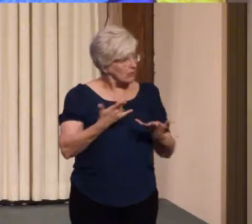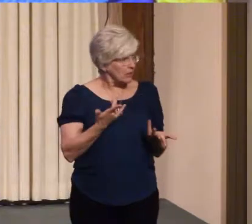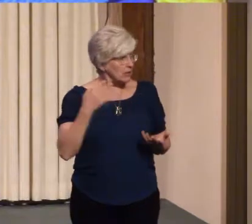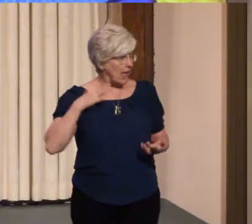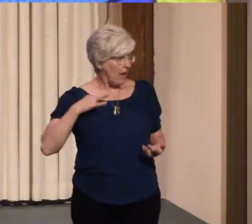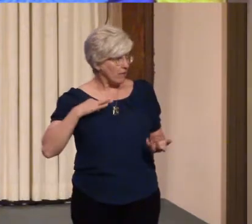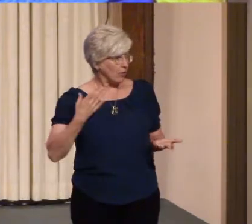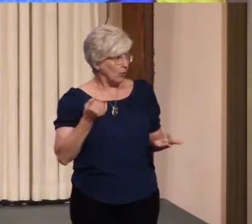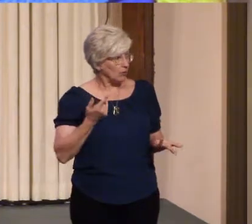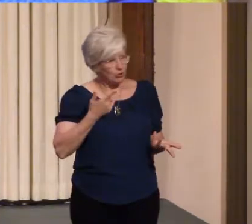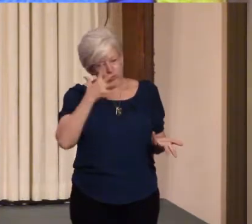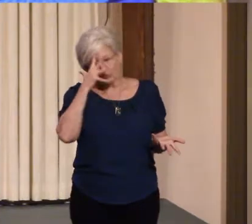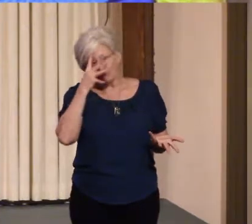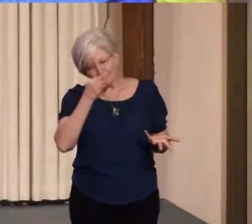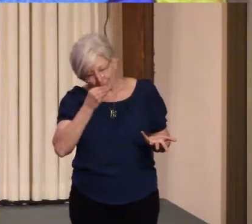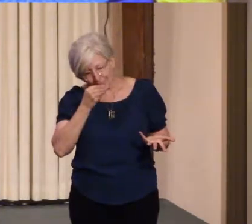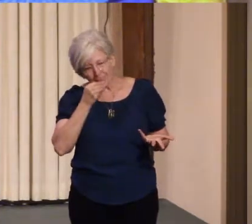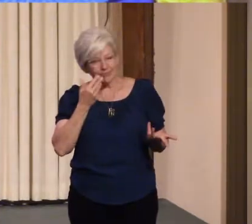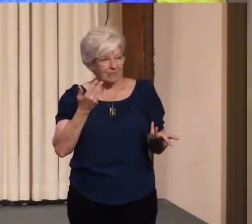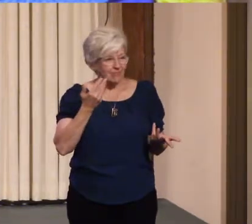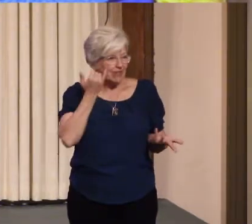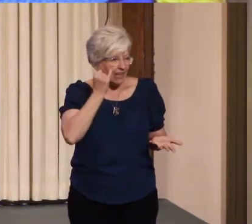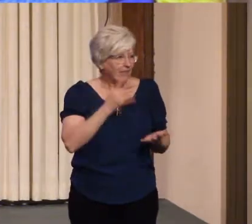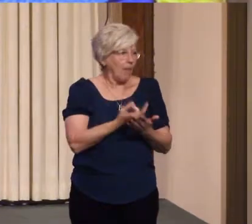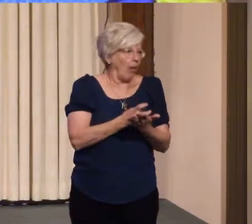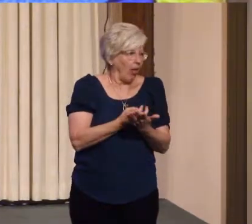if I need some help going to sleep at times.